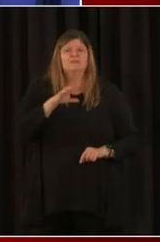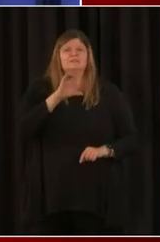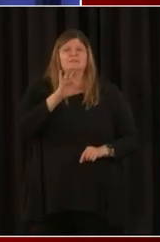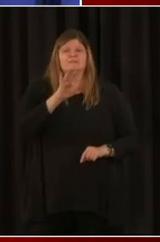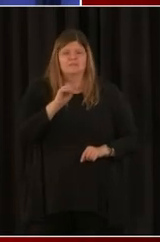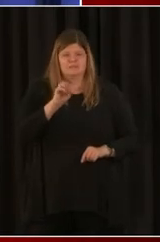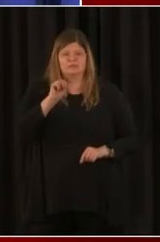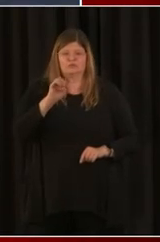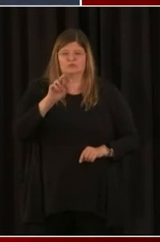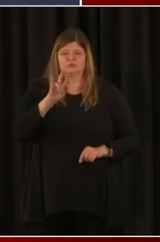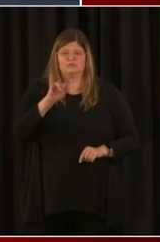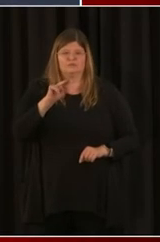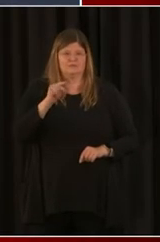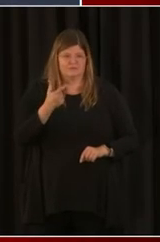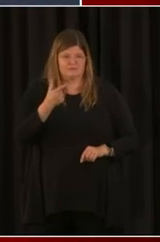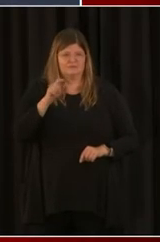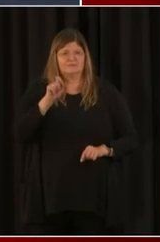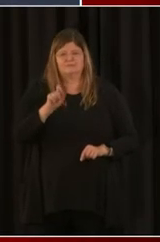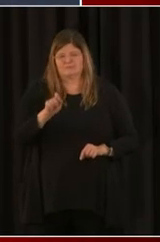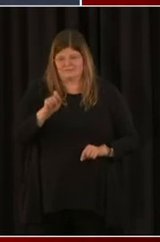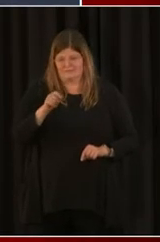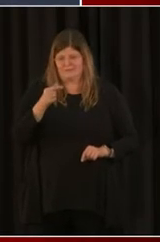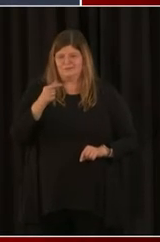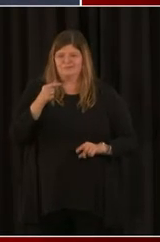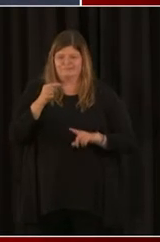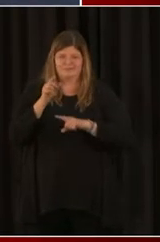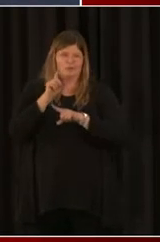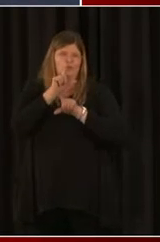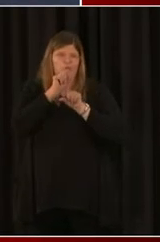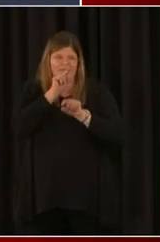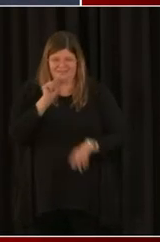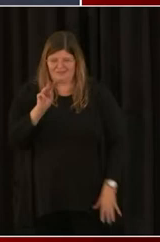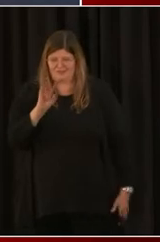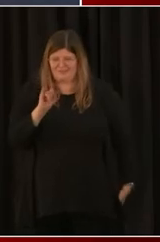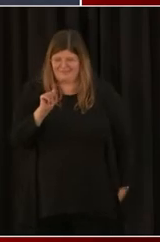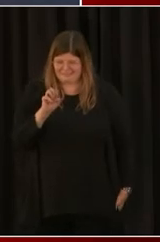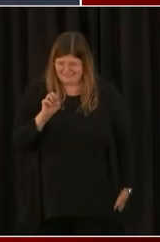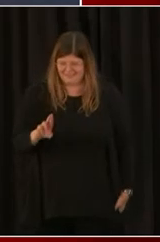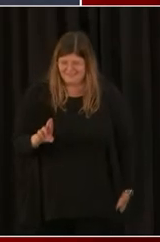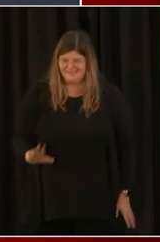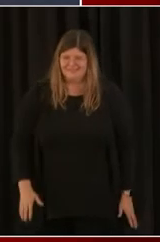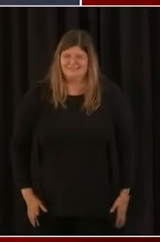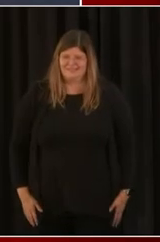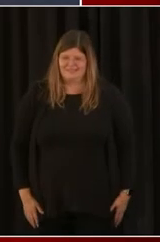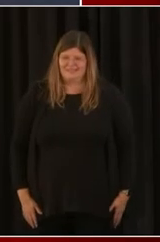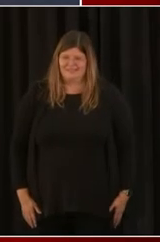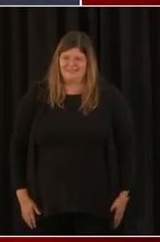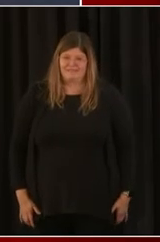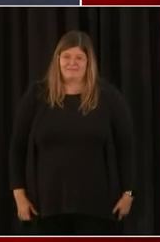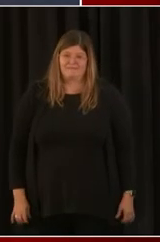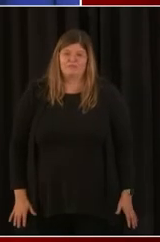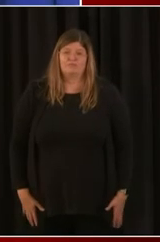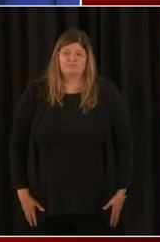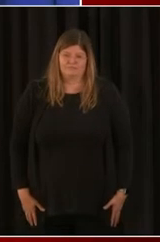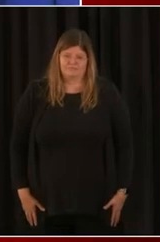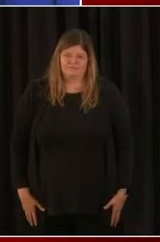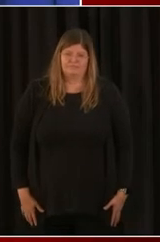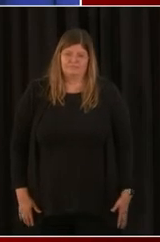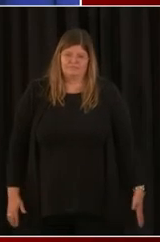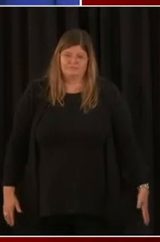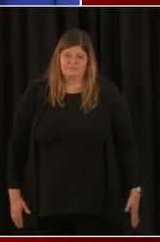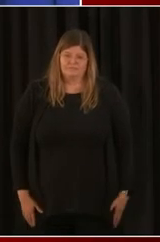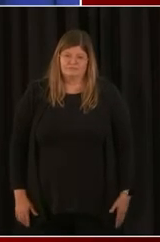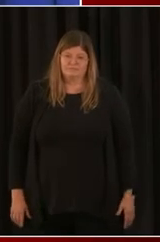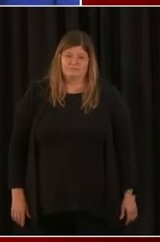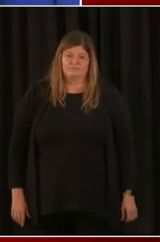that up on the website as well. So we have coronavirus.dc.gov. The recovery page is where you can find all this